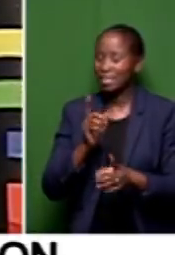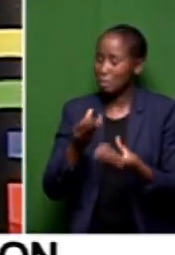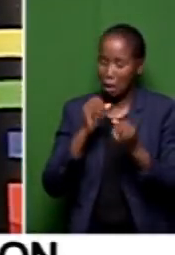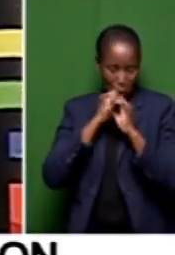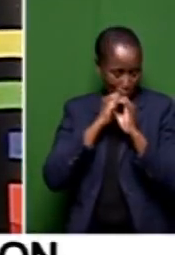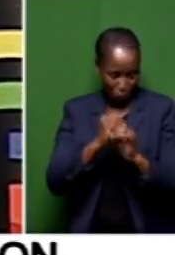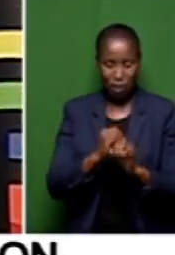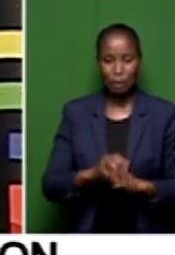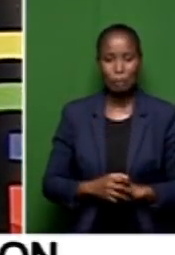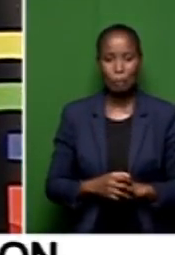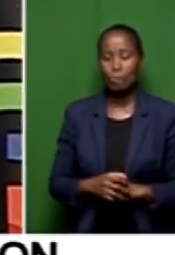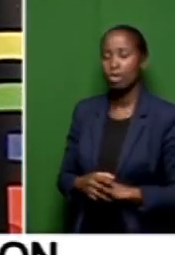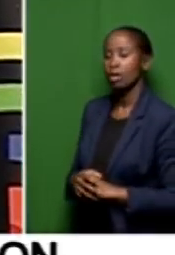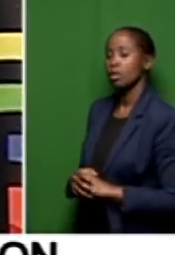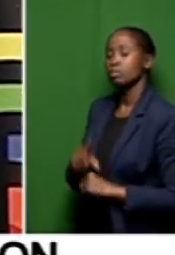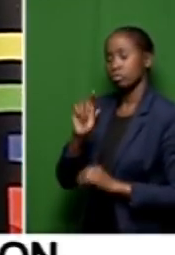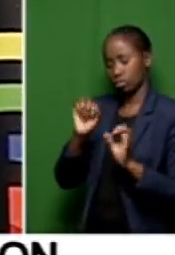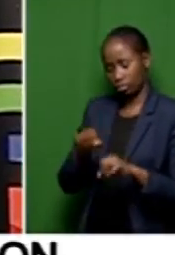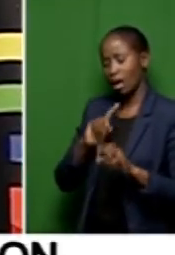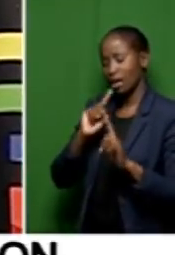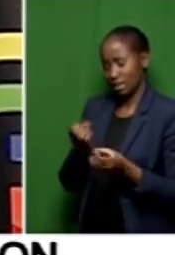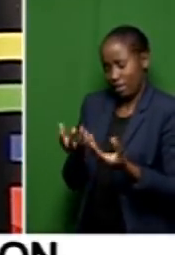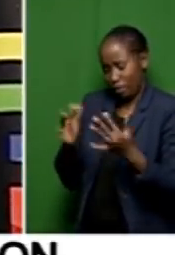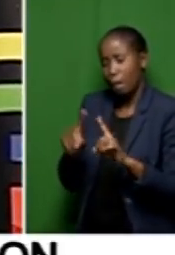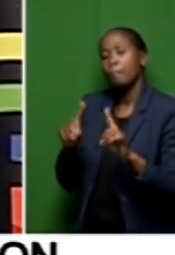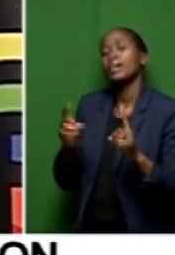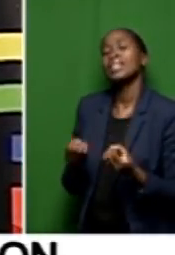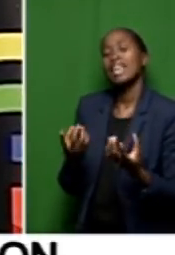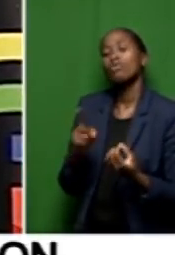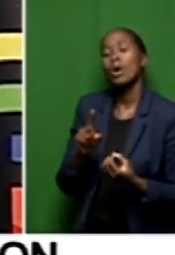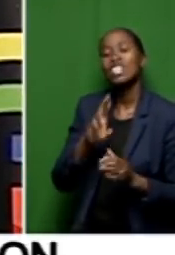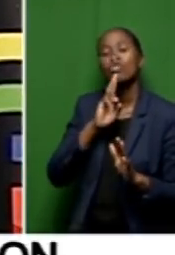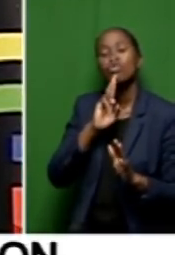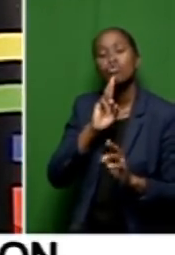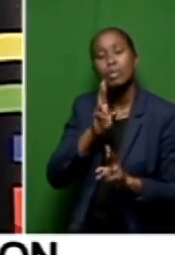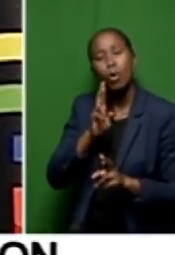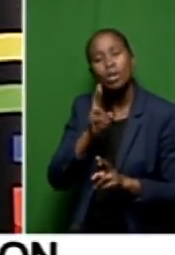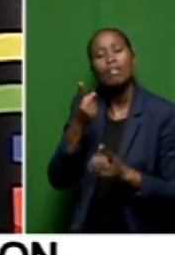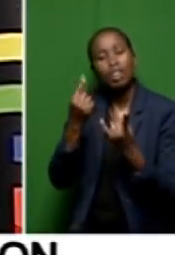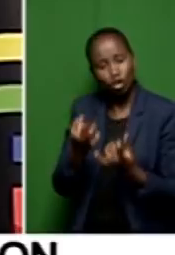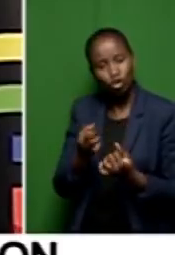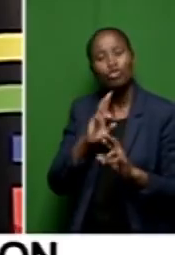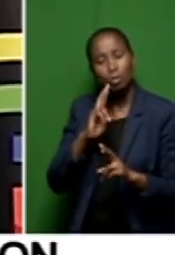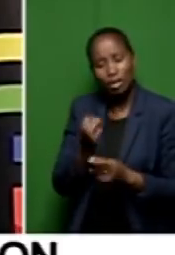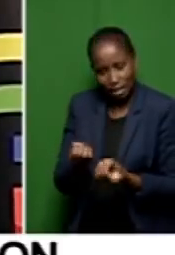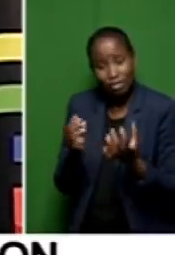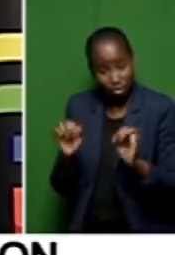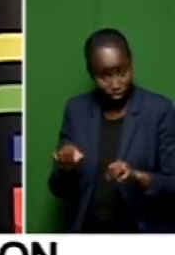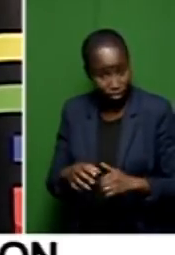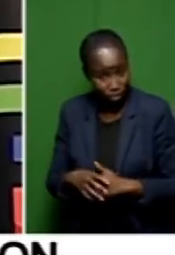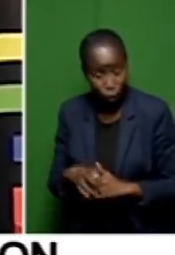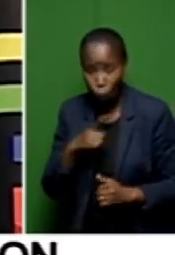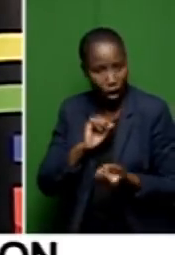are not provided with answers, but you are privy to the reports, the financial reports of the city, because that can't be hidden.